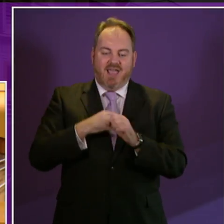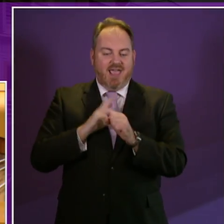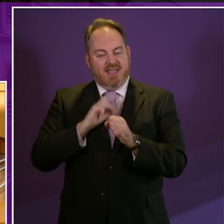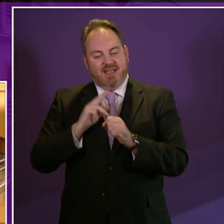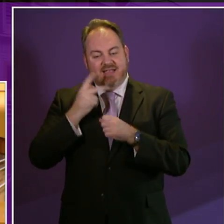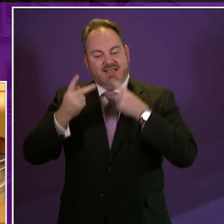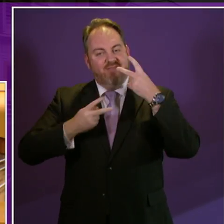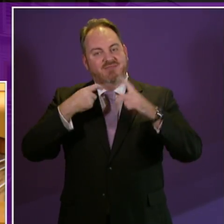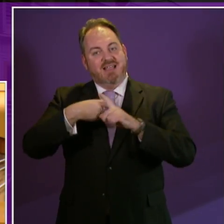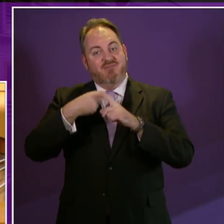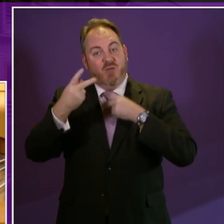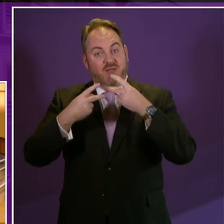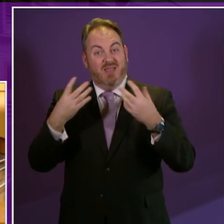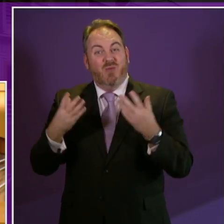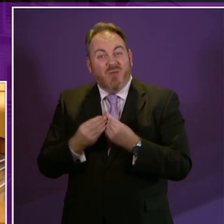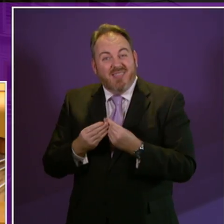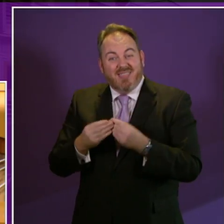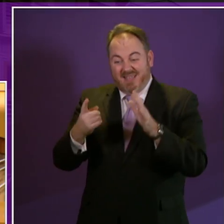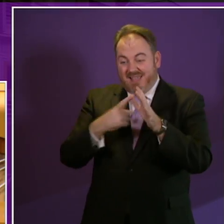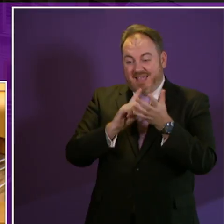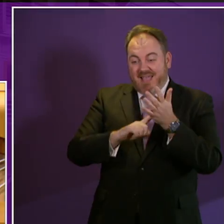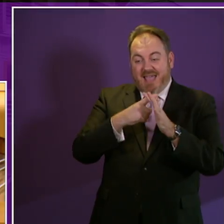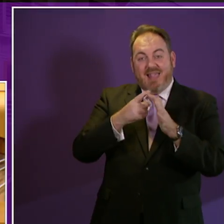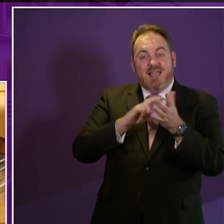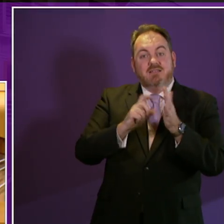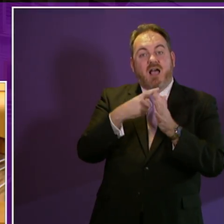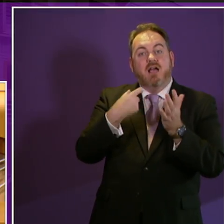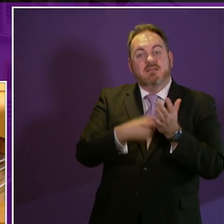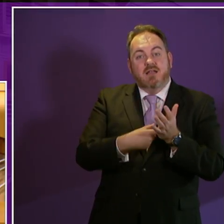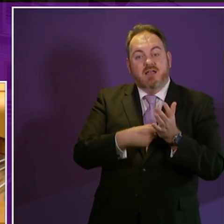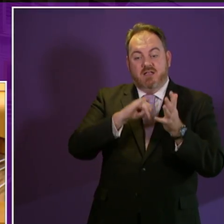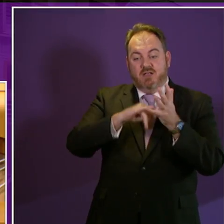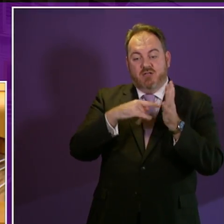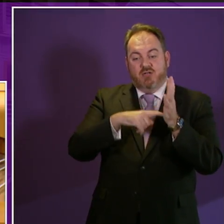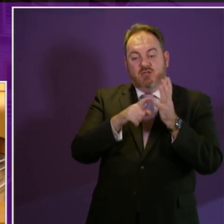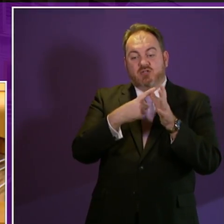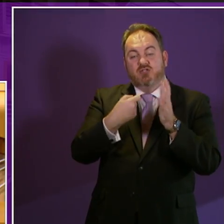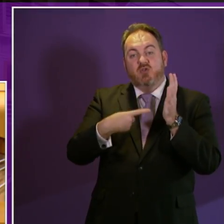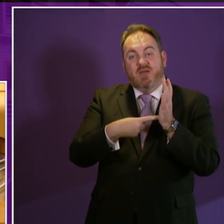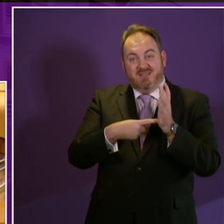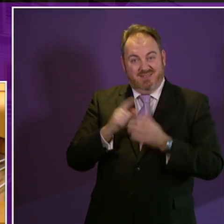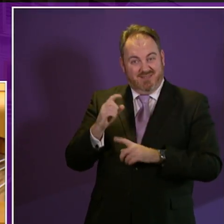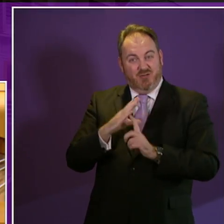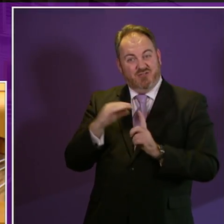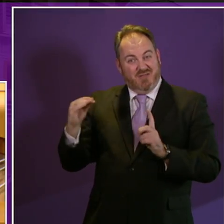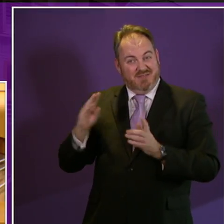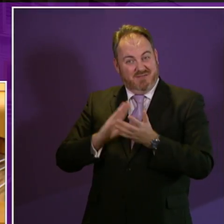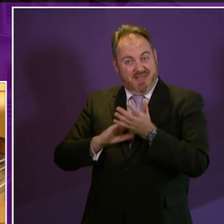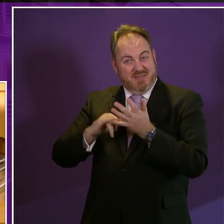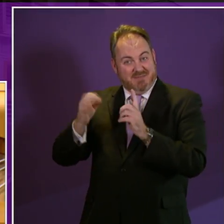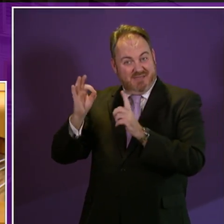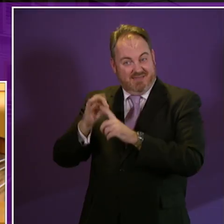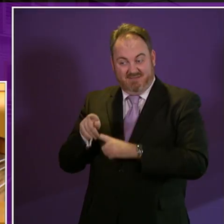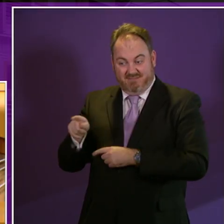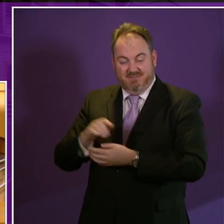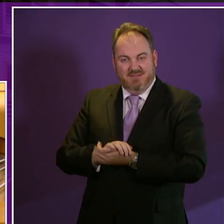family, including Tory MSP, Alexander Stewart, who knows him very well. Though sadly for both of us, and I'll say this very, very